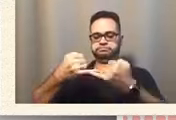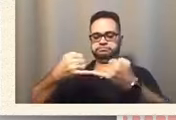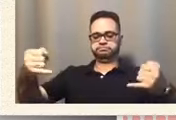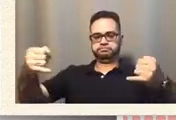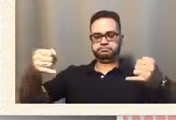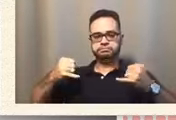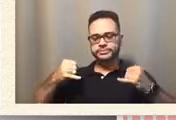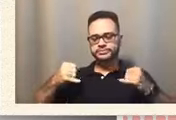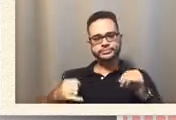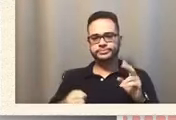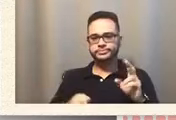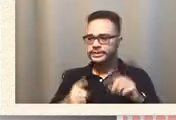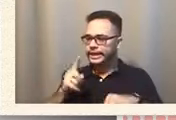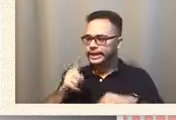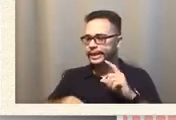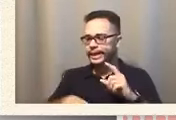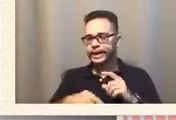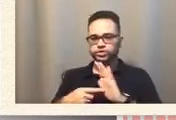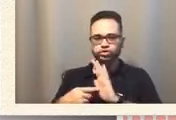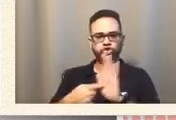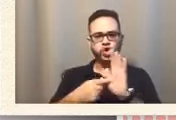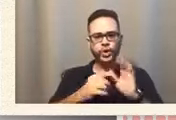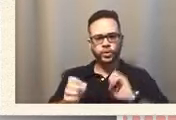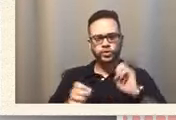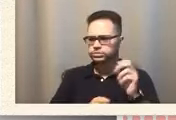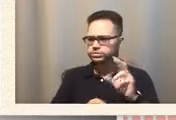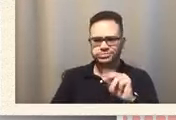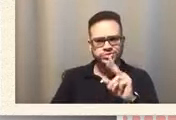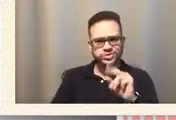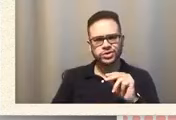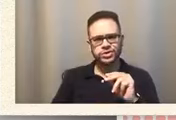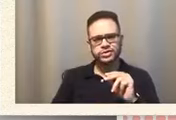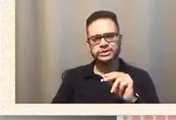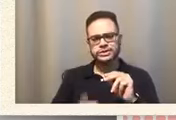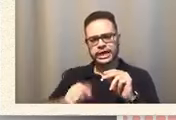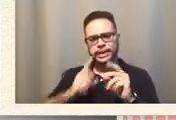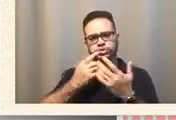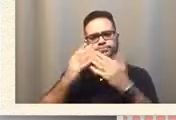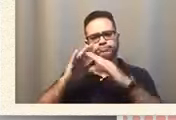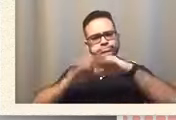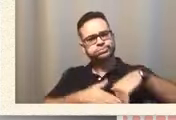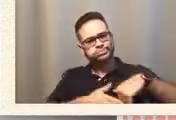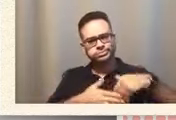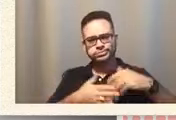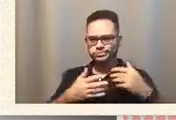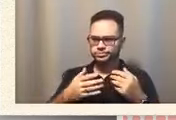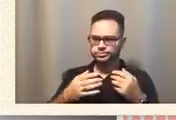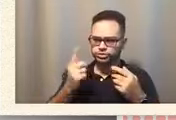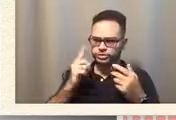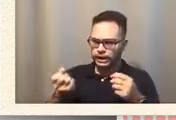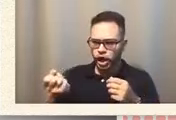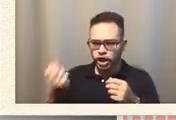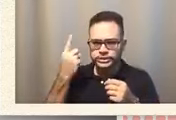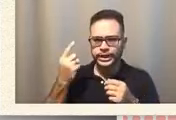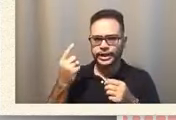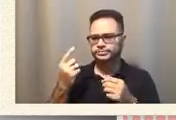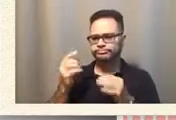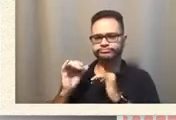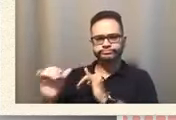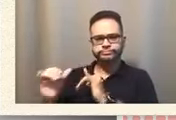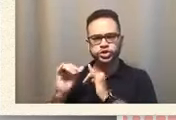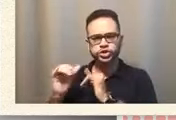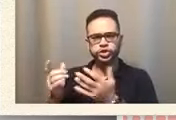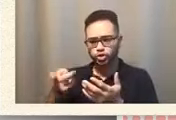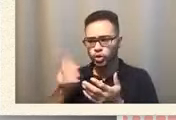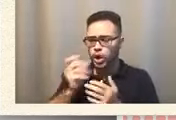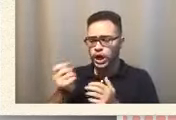can't show their emotion. Like, no, it's time to break down that border so you can be able to understand the kid more. You won't be able to understand the kid if you don't understand